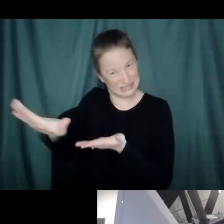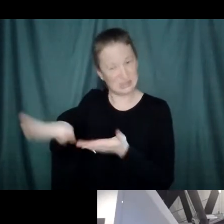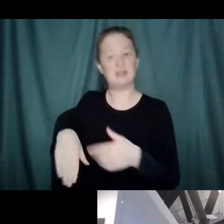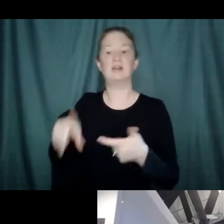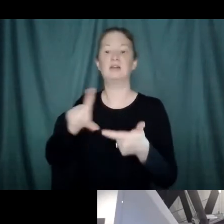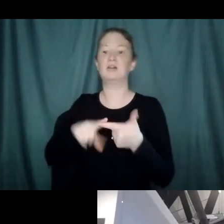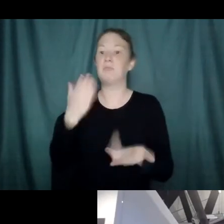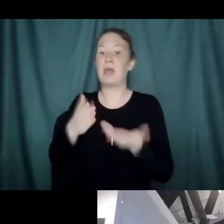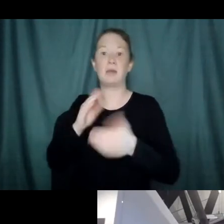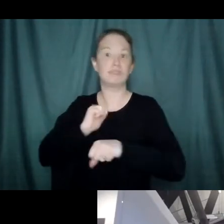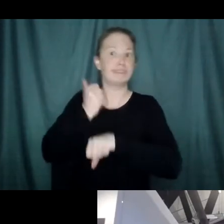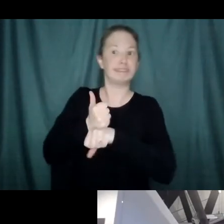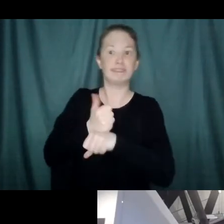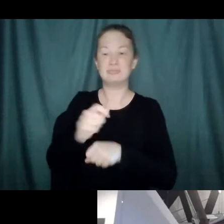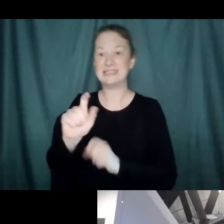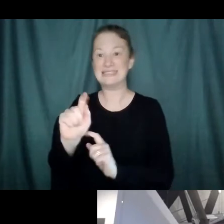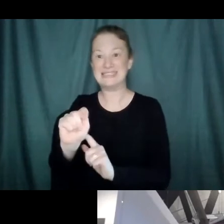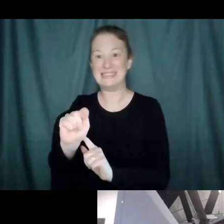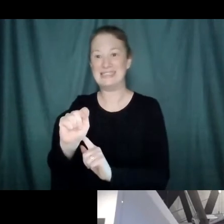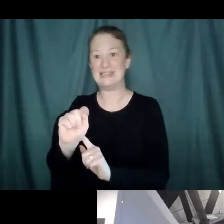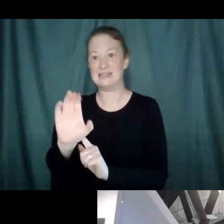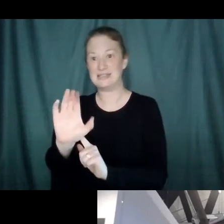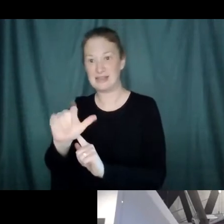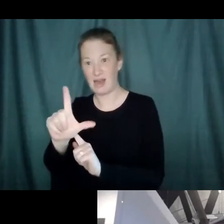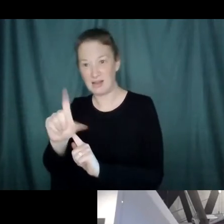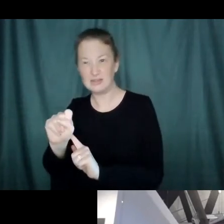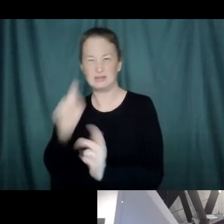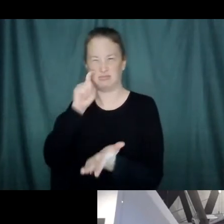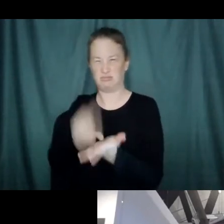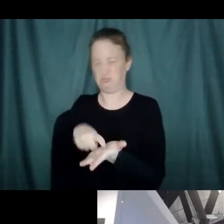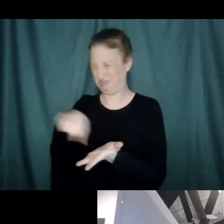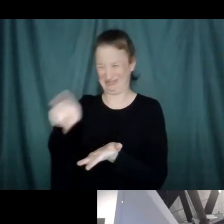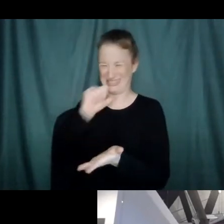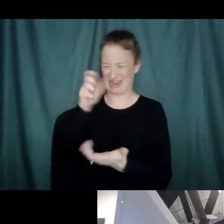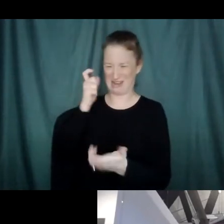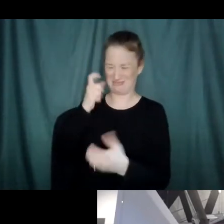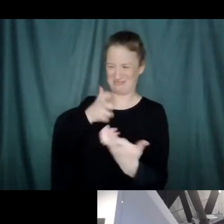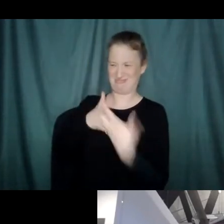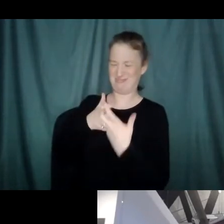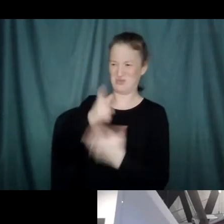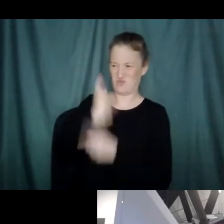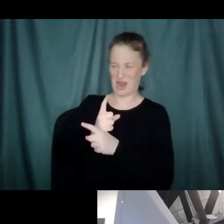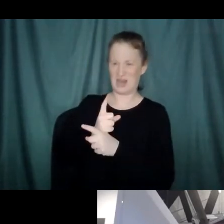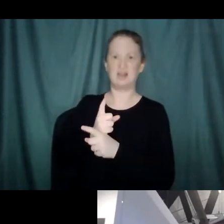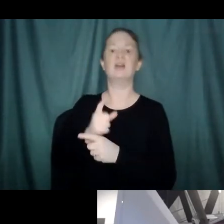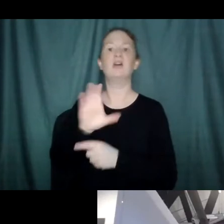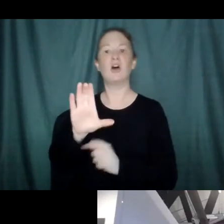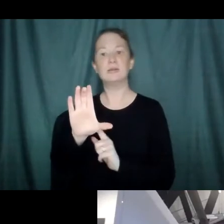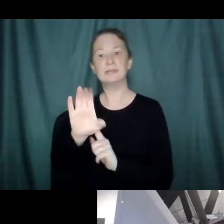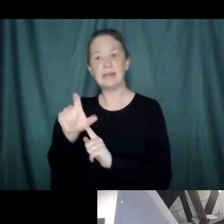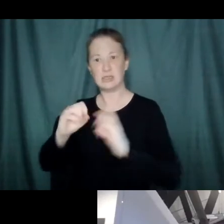recognize that foreign thing inside of one of your cells and then fill off your own cell to